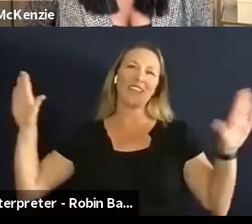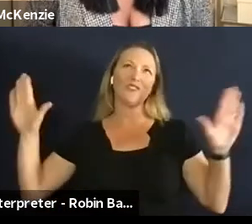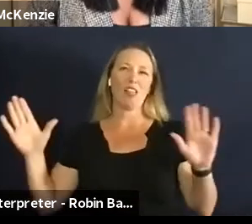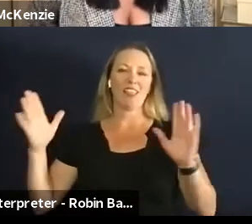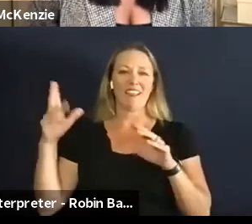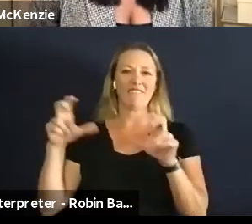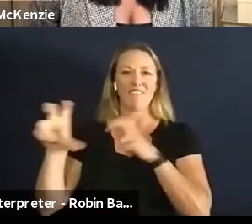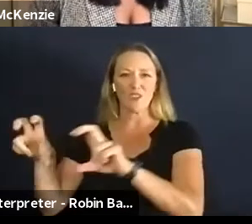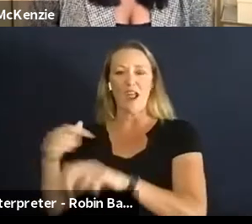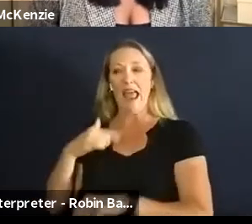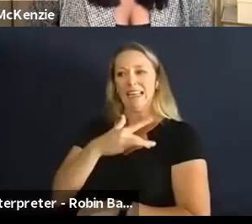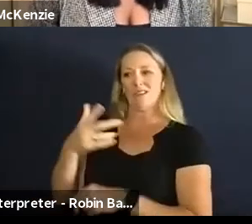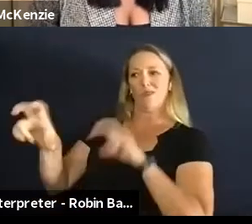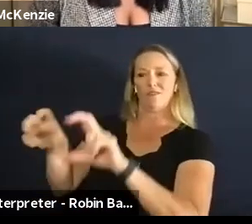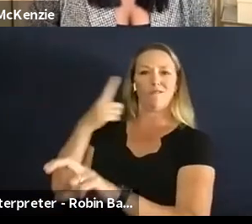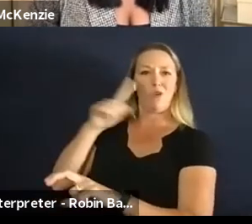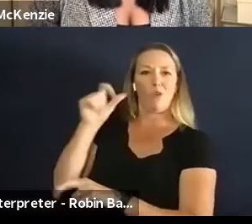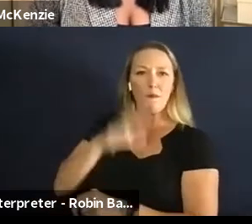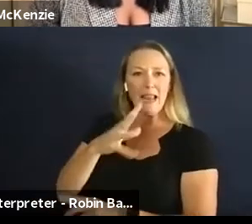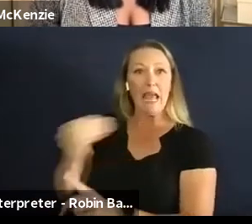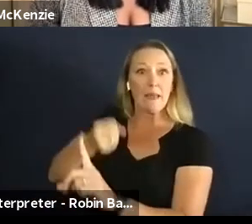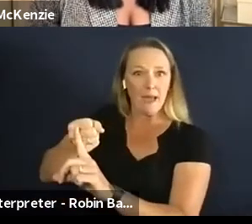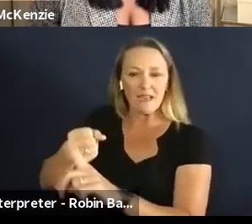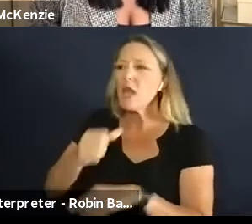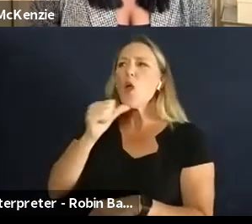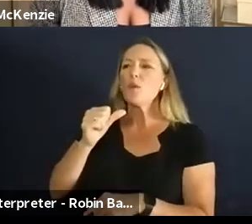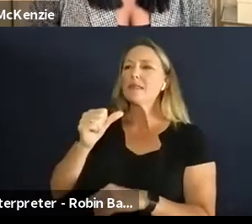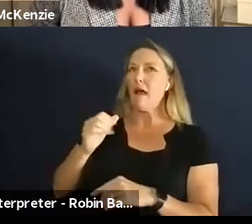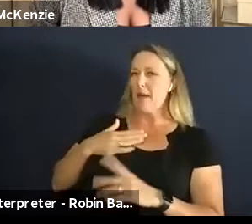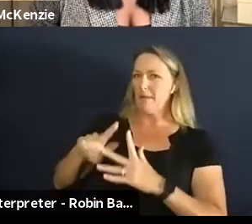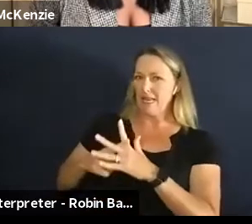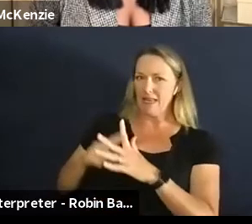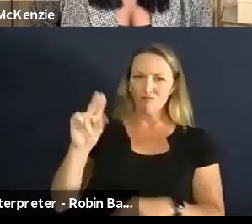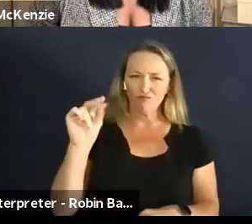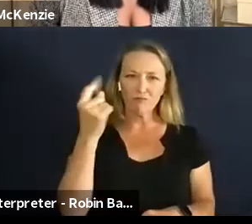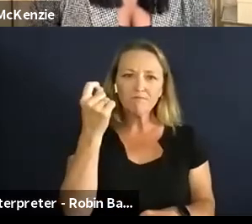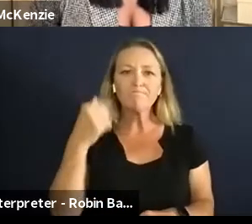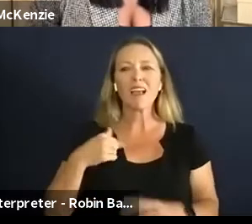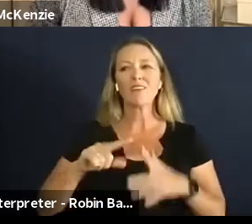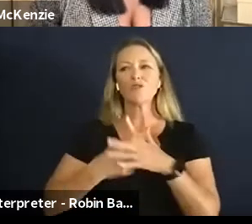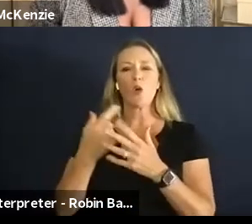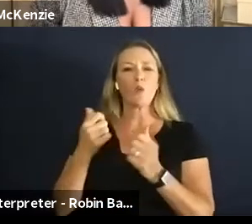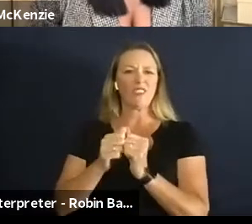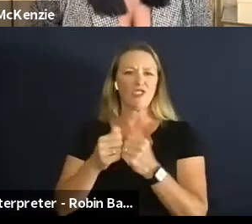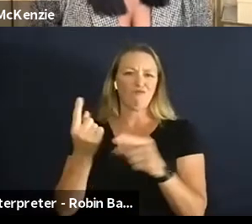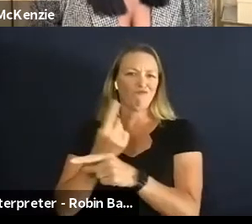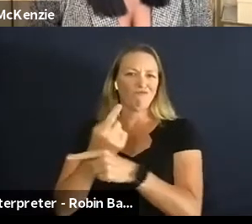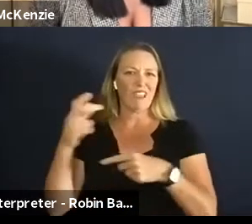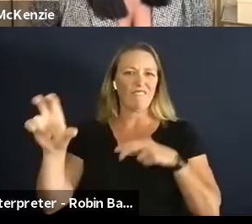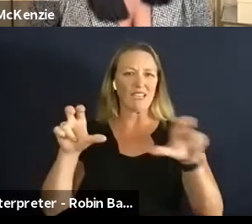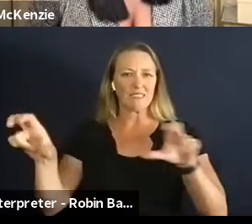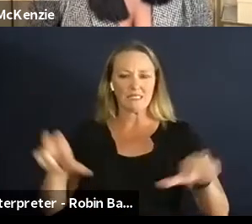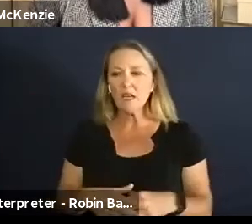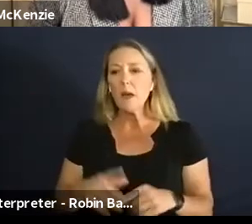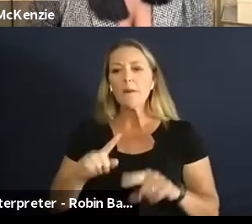in women and impact and I didn't always start out that way. I didn't start out that way. I started with just investing but I realized